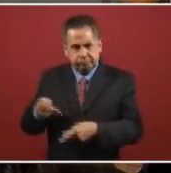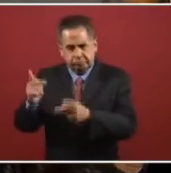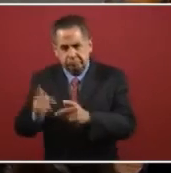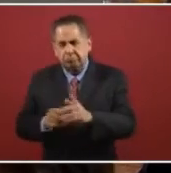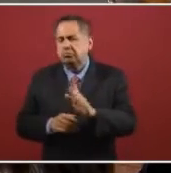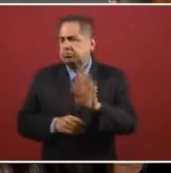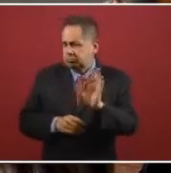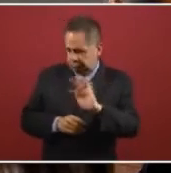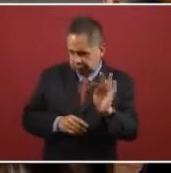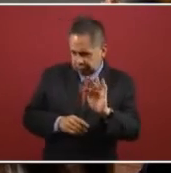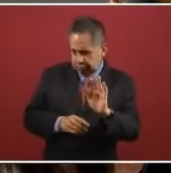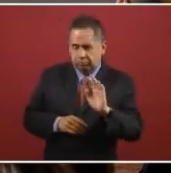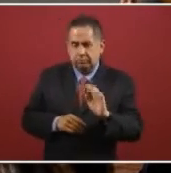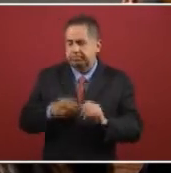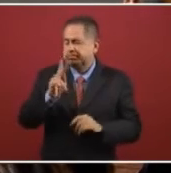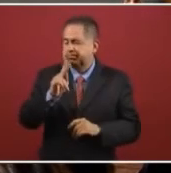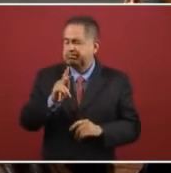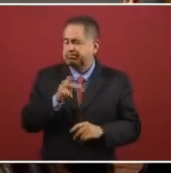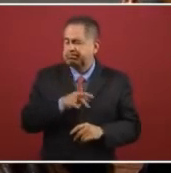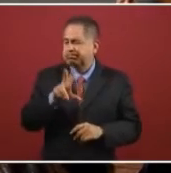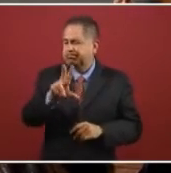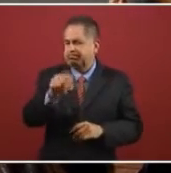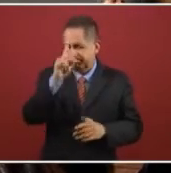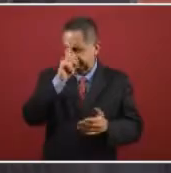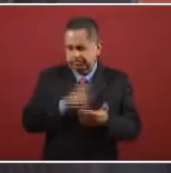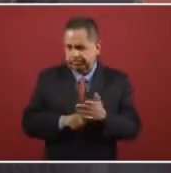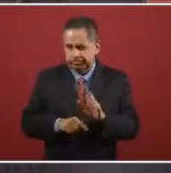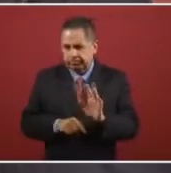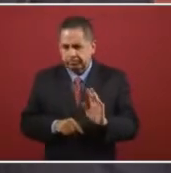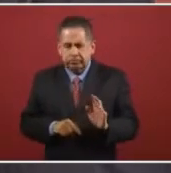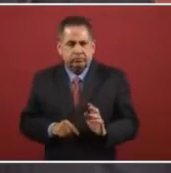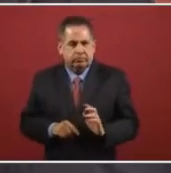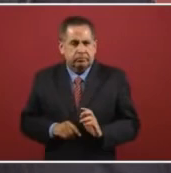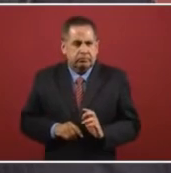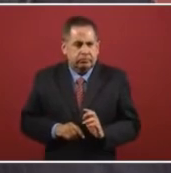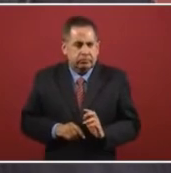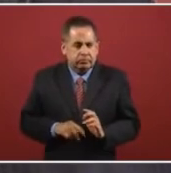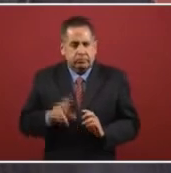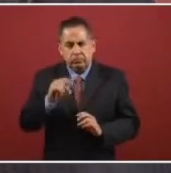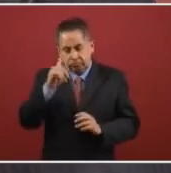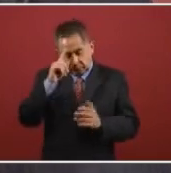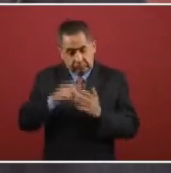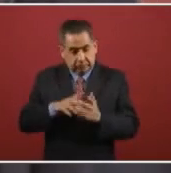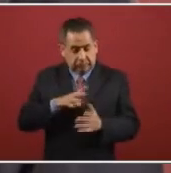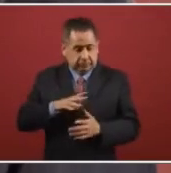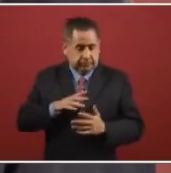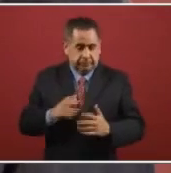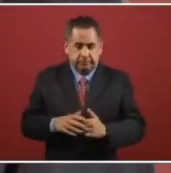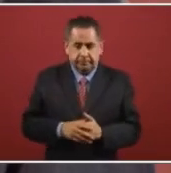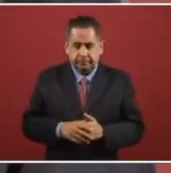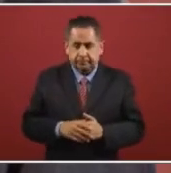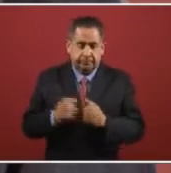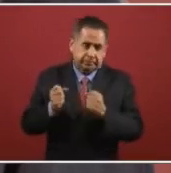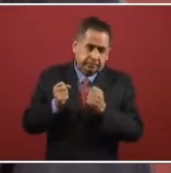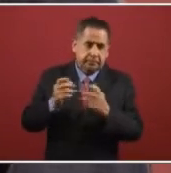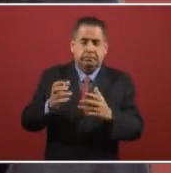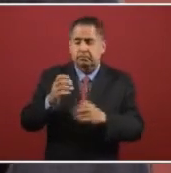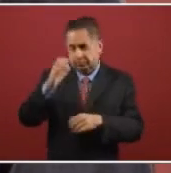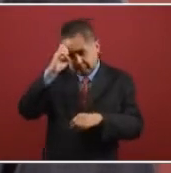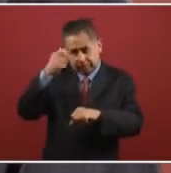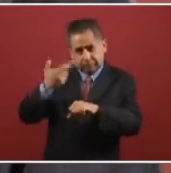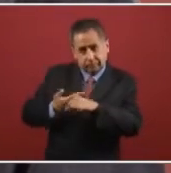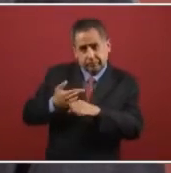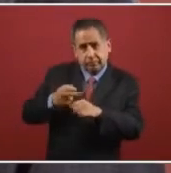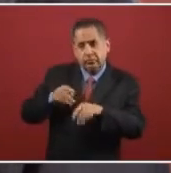But no, I do not believe that there exist these